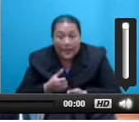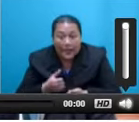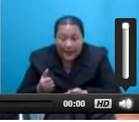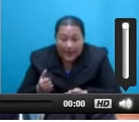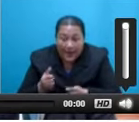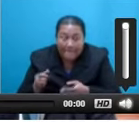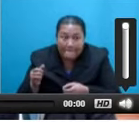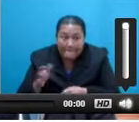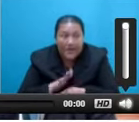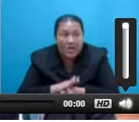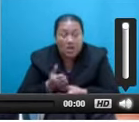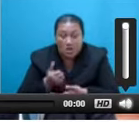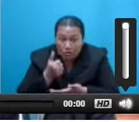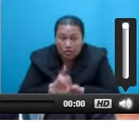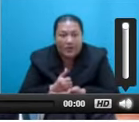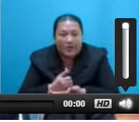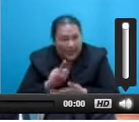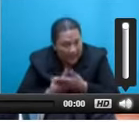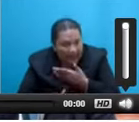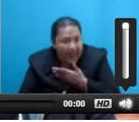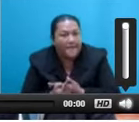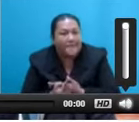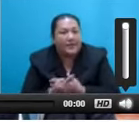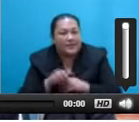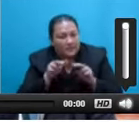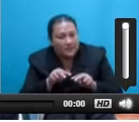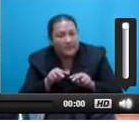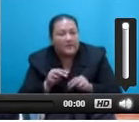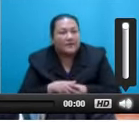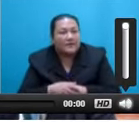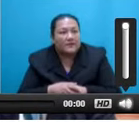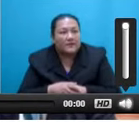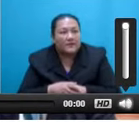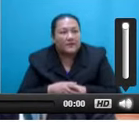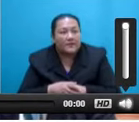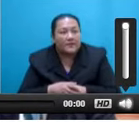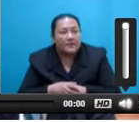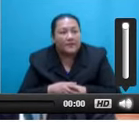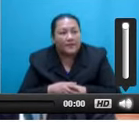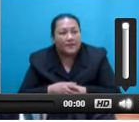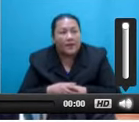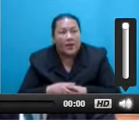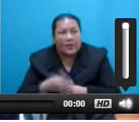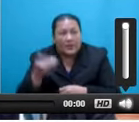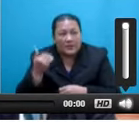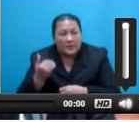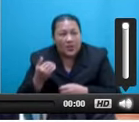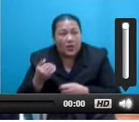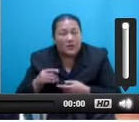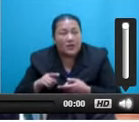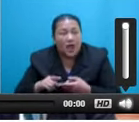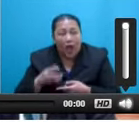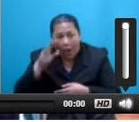service by way of rosy speeches in the House. Mr. Speaker, with that short and sustained response, I hope